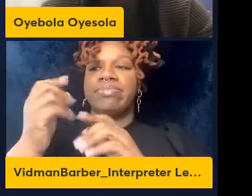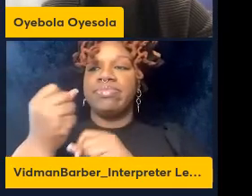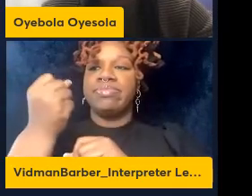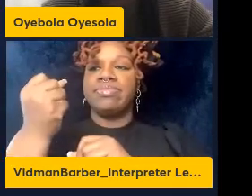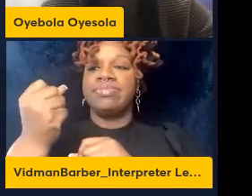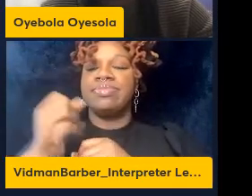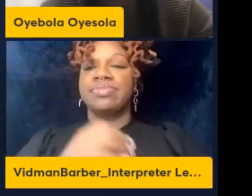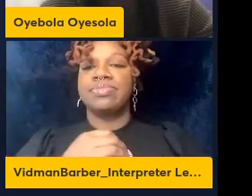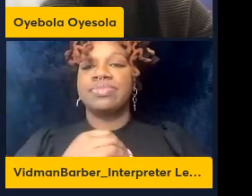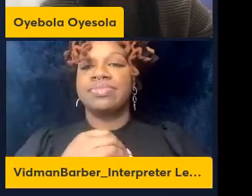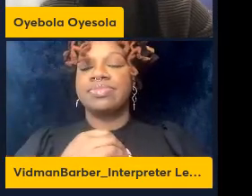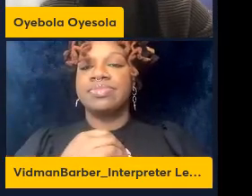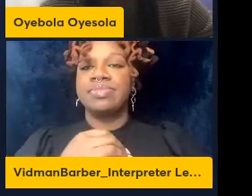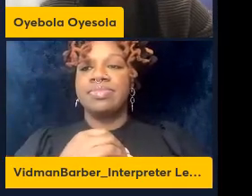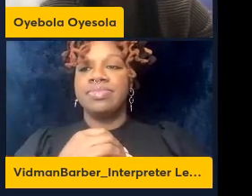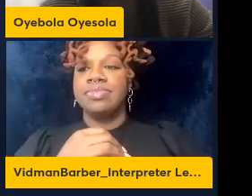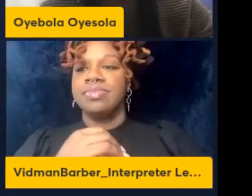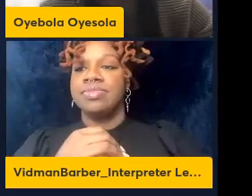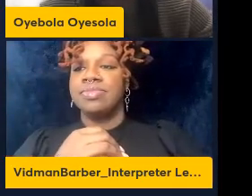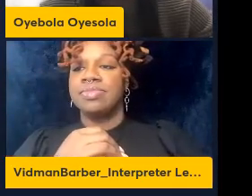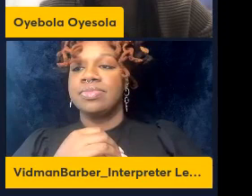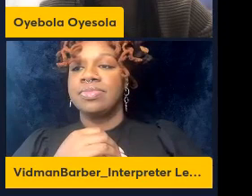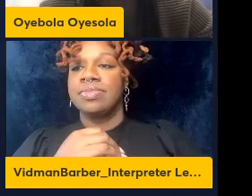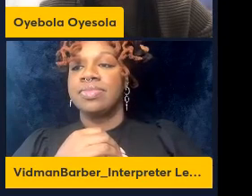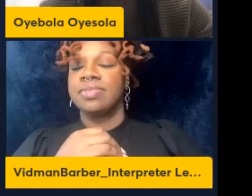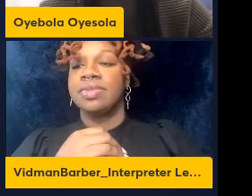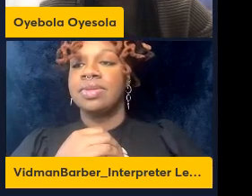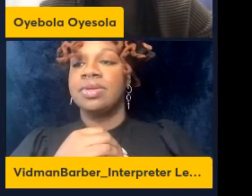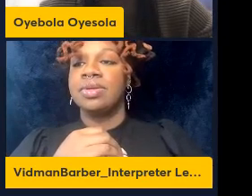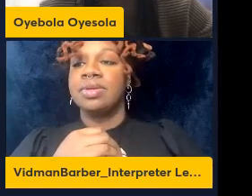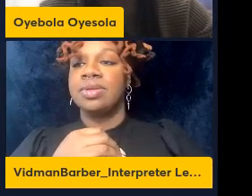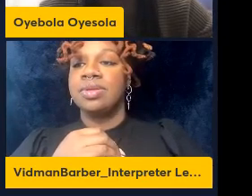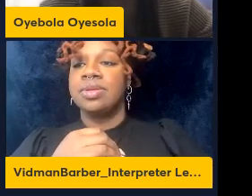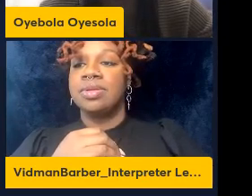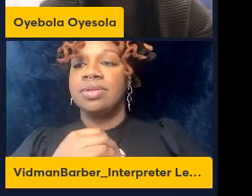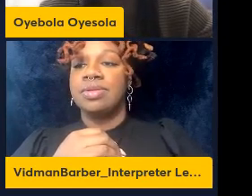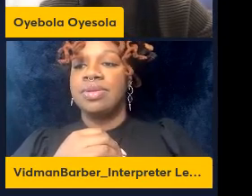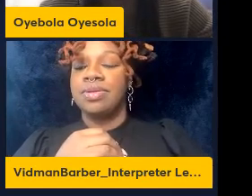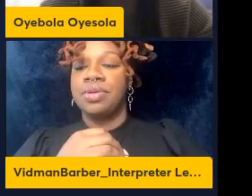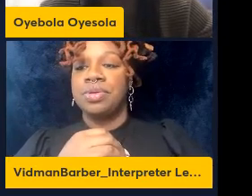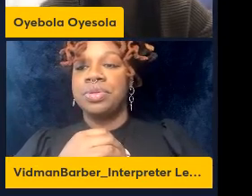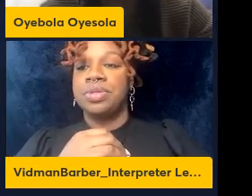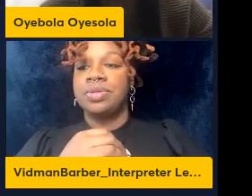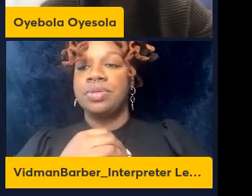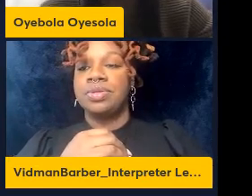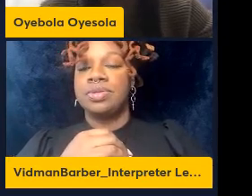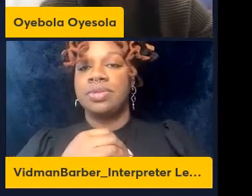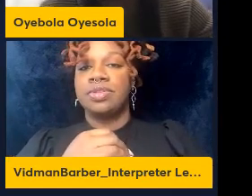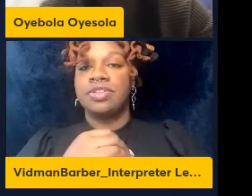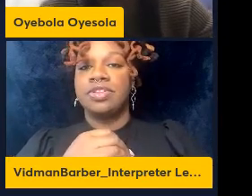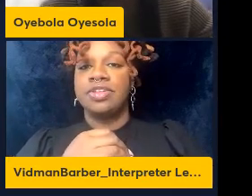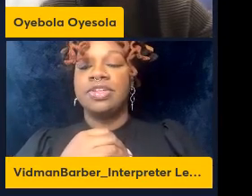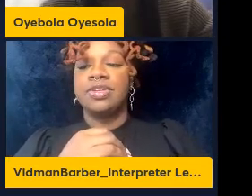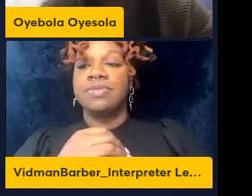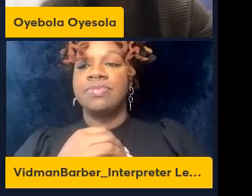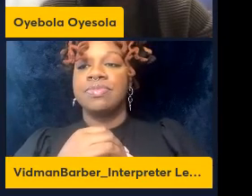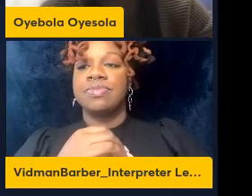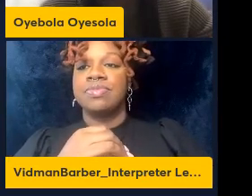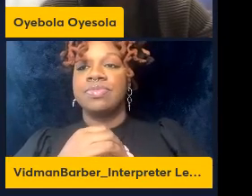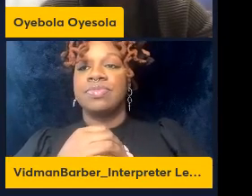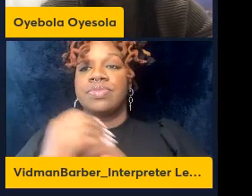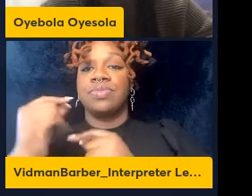but genotype host genetic factor has bigger effects and it can be reduced by